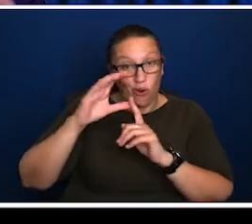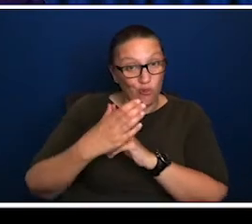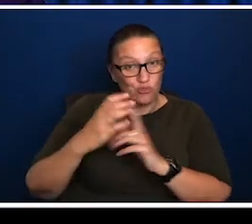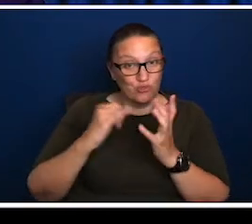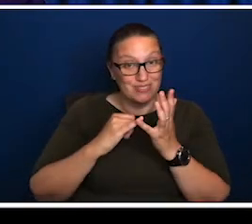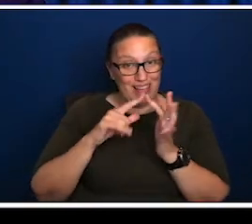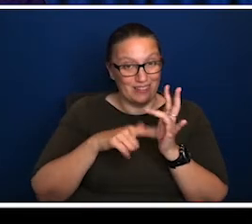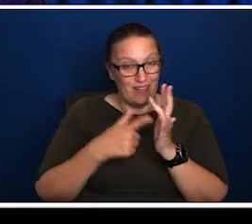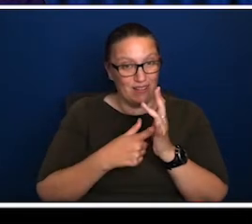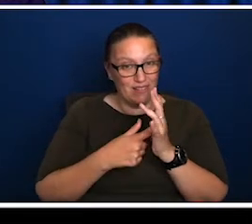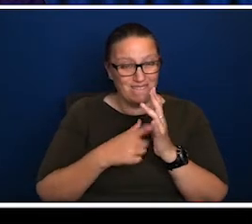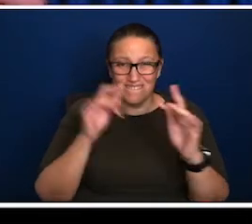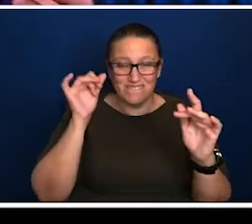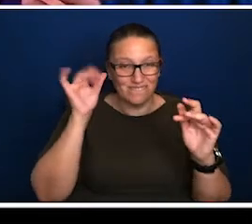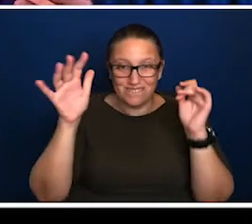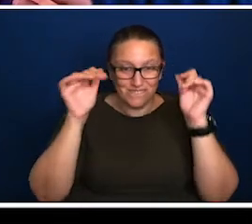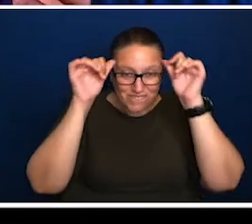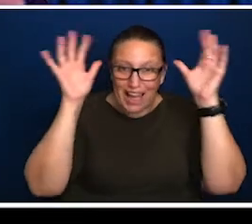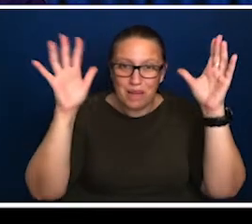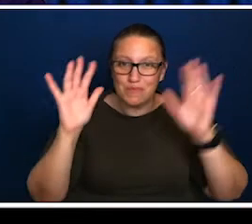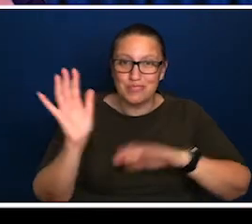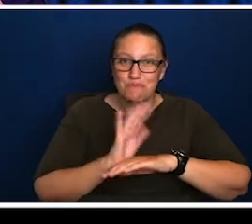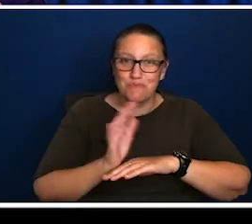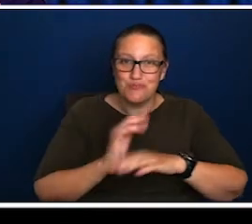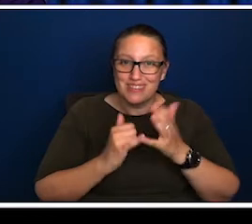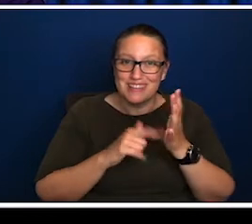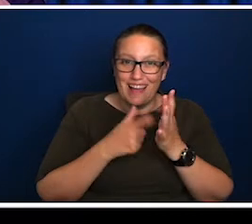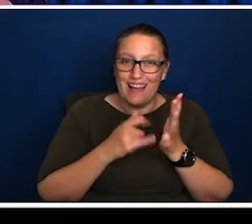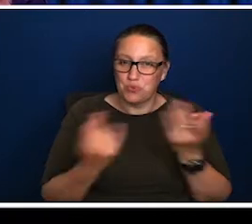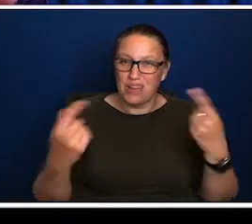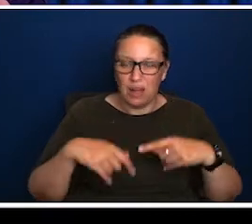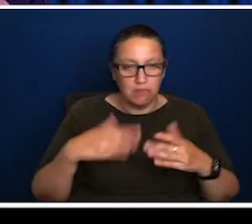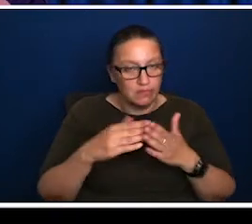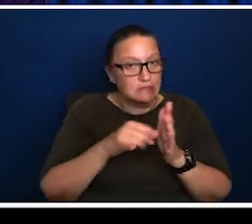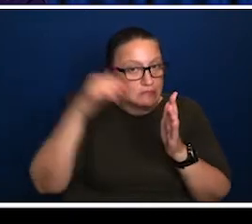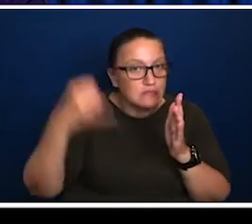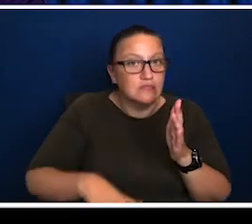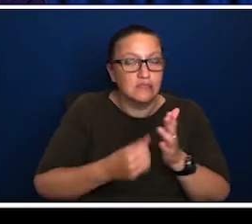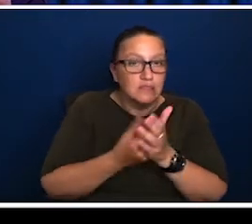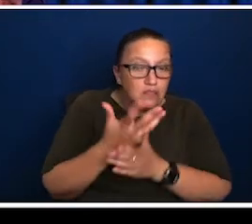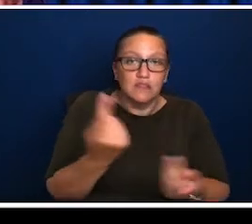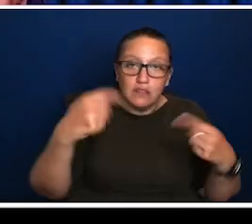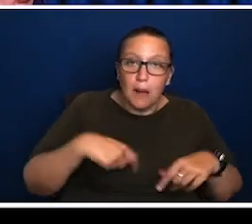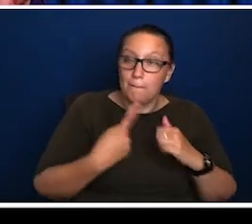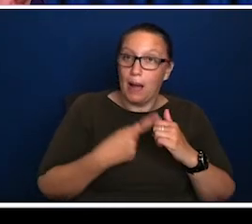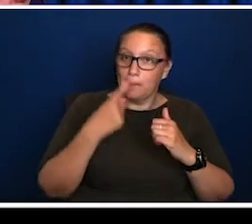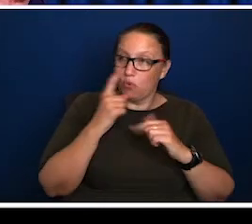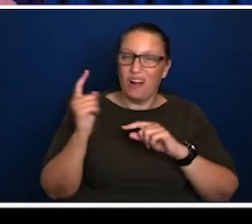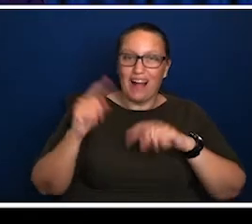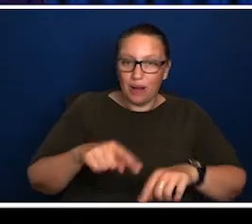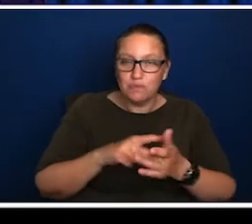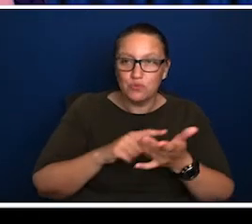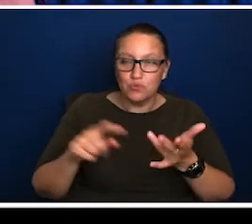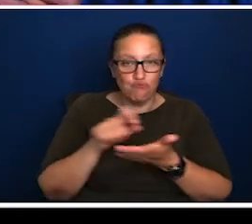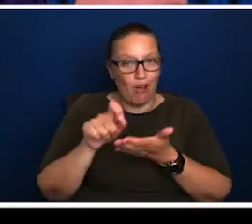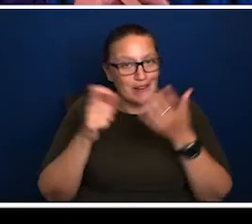that you bring in. You always pay over the odds to get them there, but that tends to make you turn up to a writers festival, turn up to a, to a, to an arts